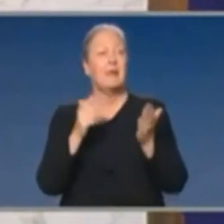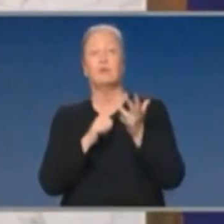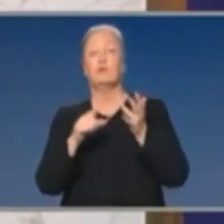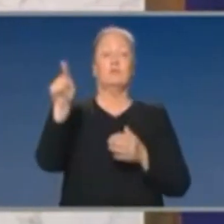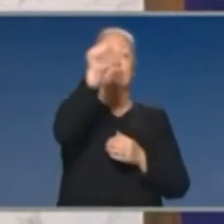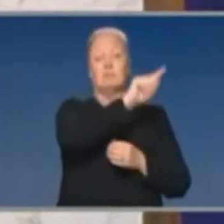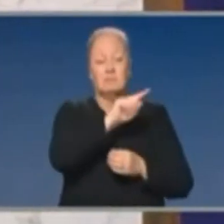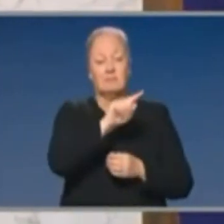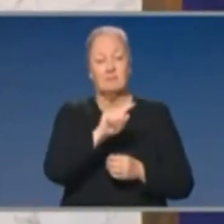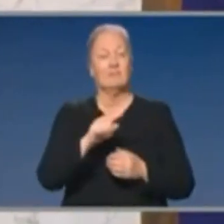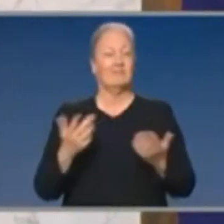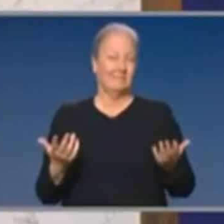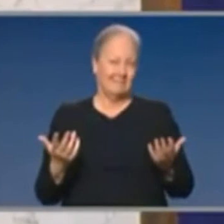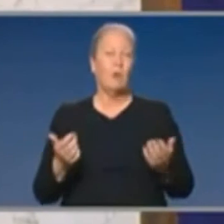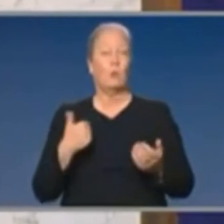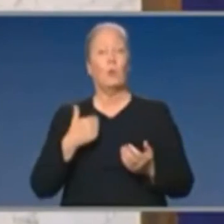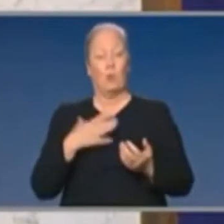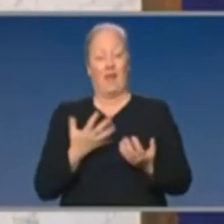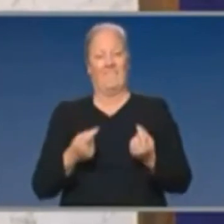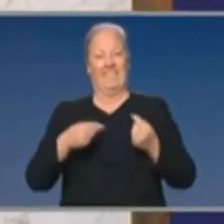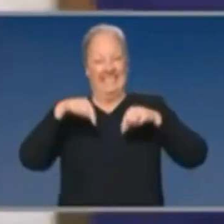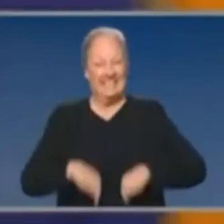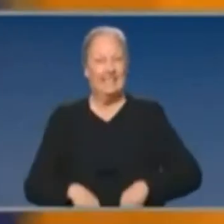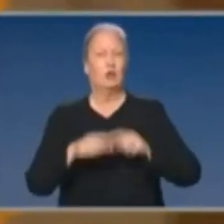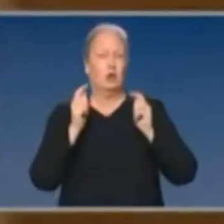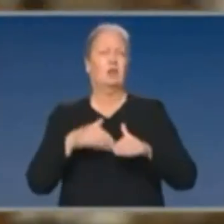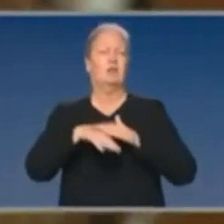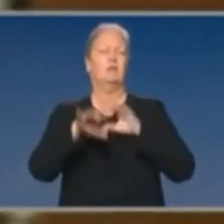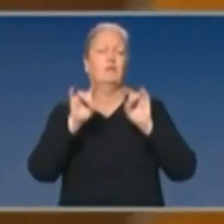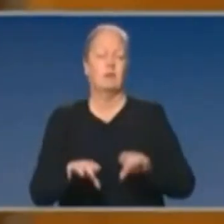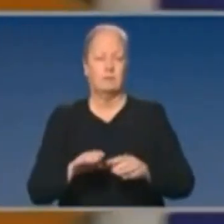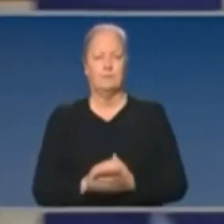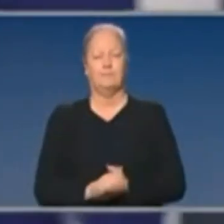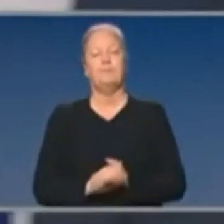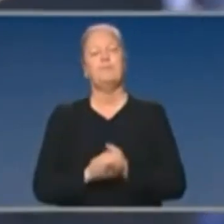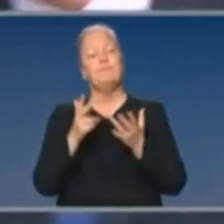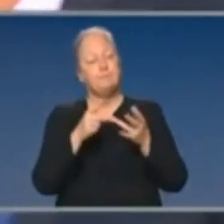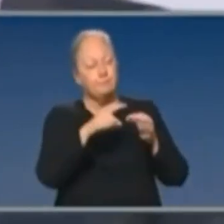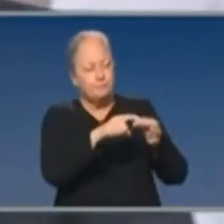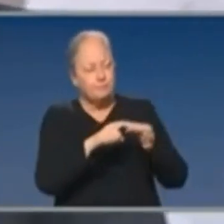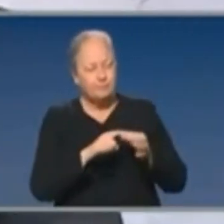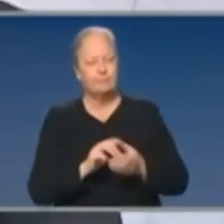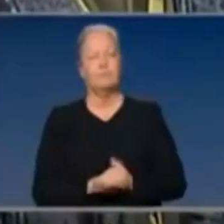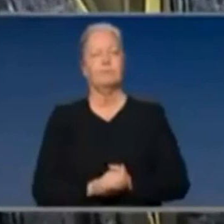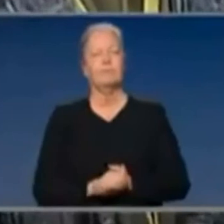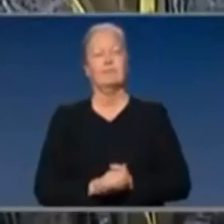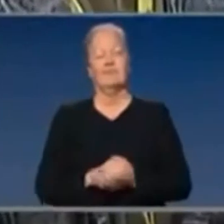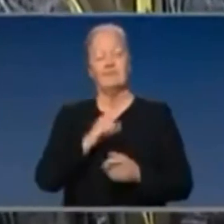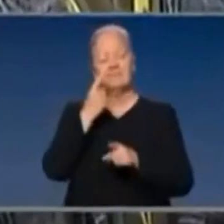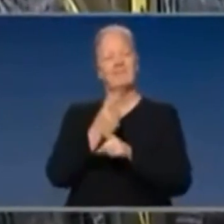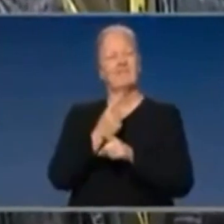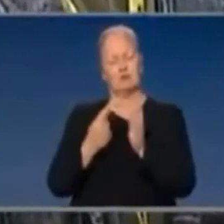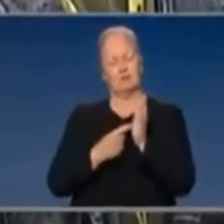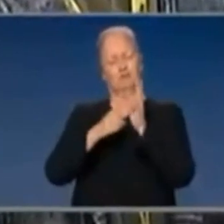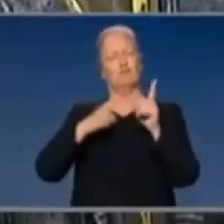the best in class, but to get it at the earliest possible time. Prime Minister, Prime Minister, business groups in Victoria have condemned the roadmap, saying it's a